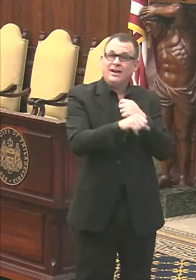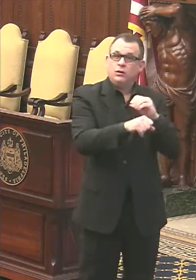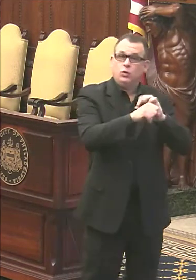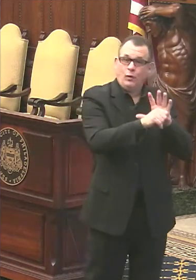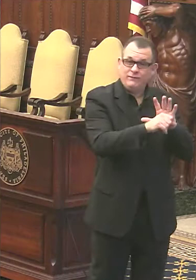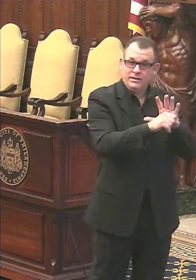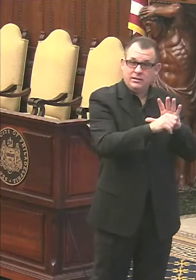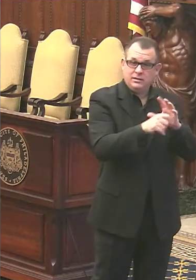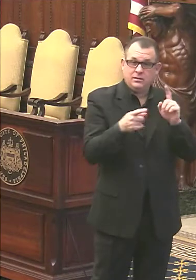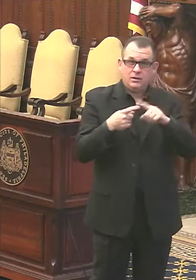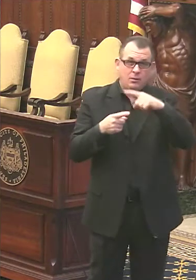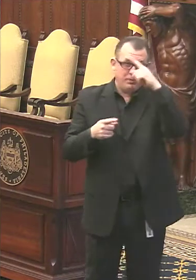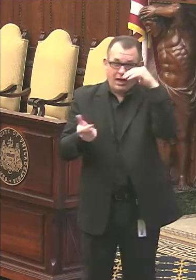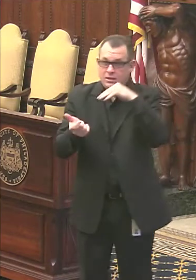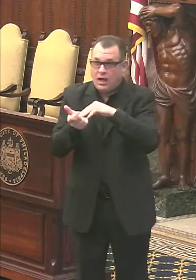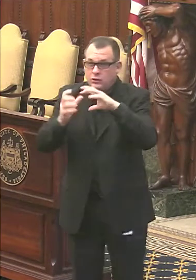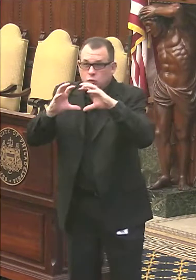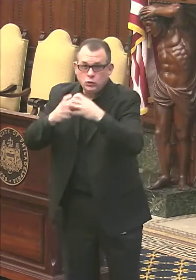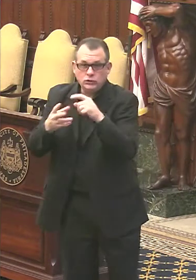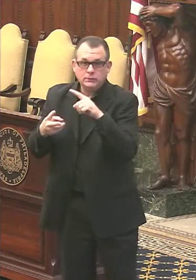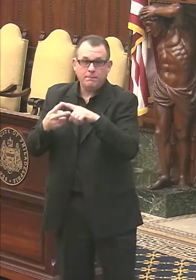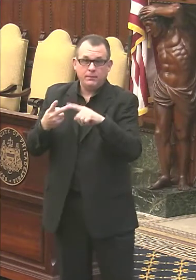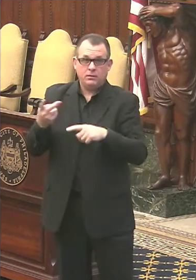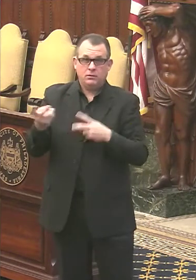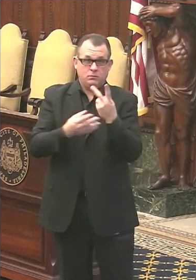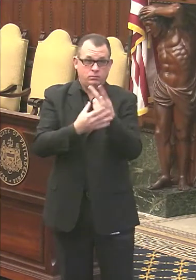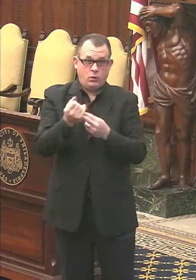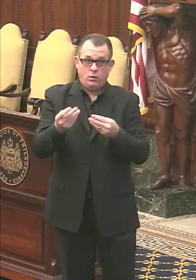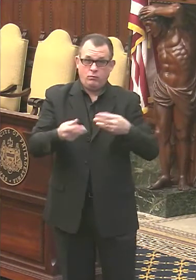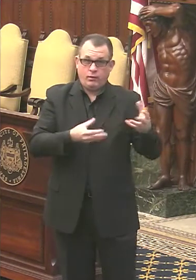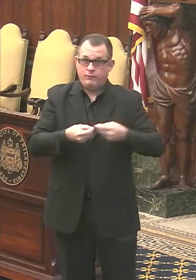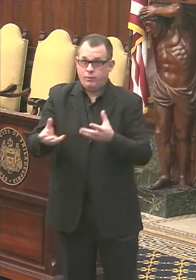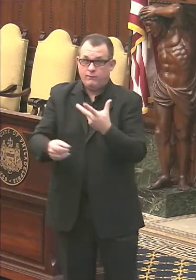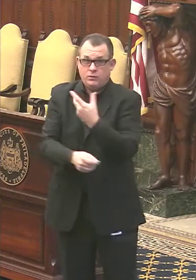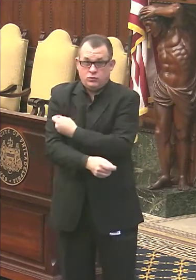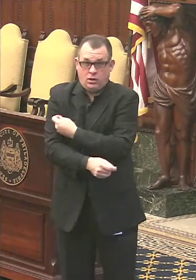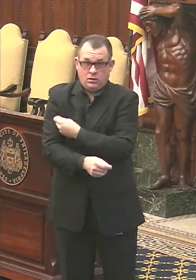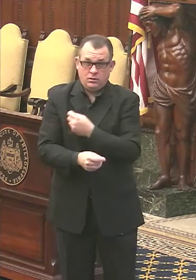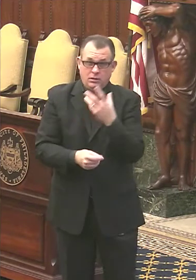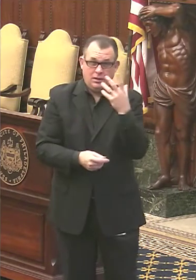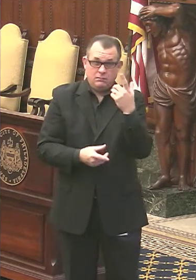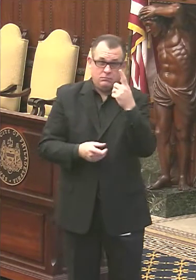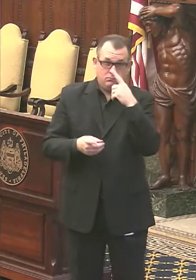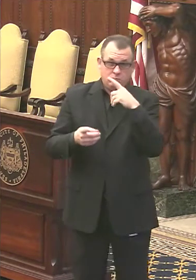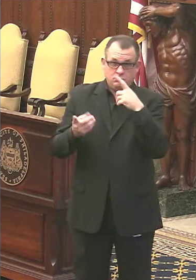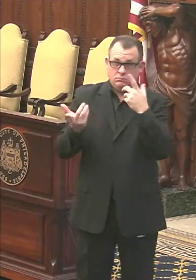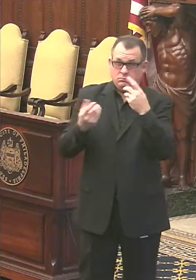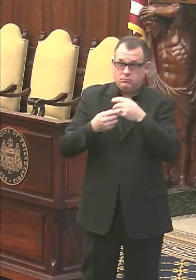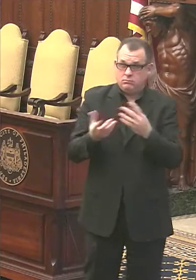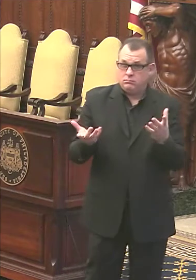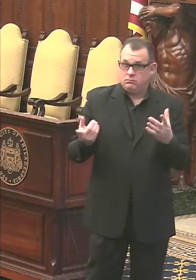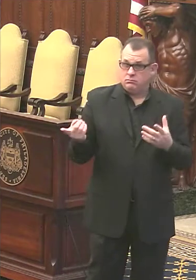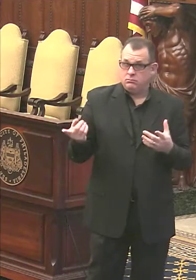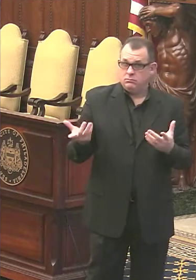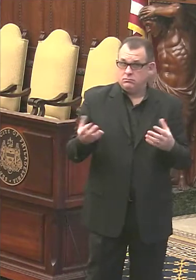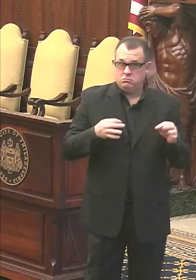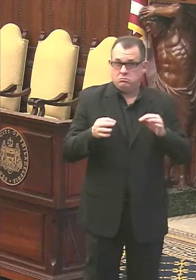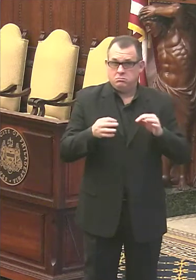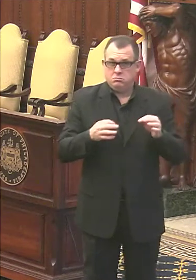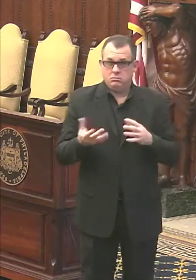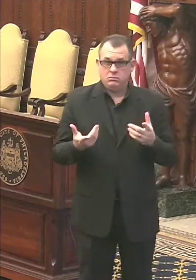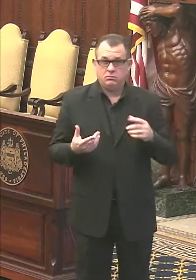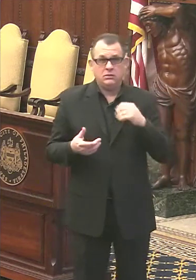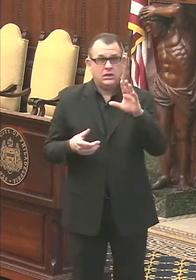they have been distributing vaccine a little outside of what the definitions you gave in the presser today. Um, again,